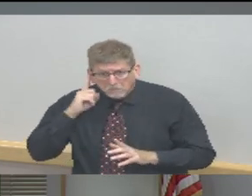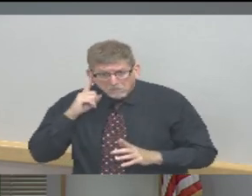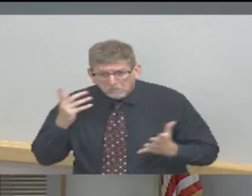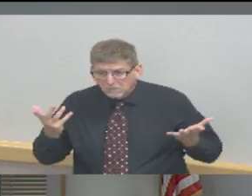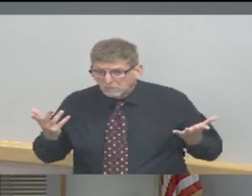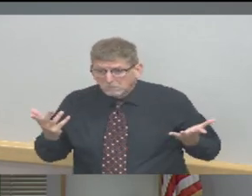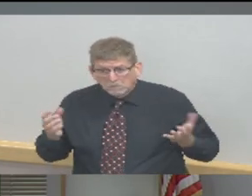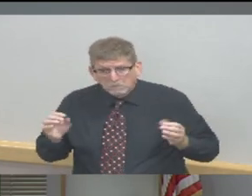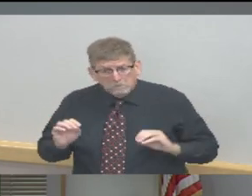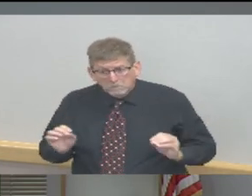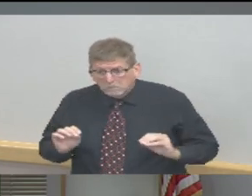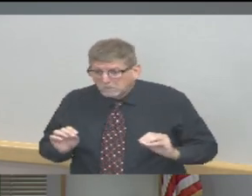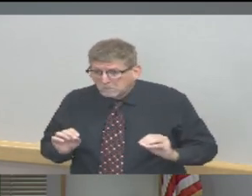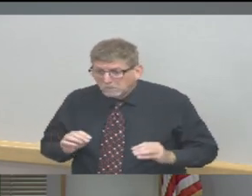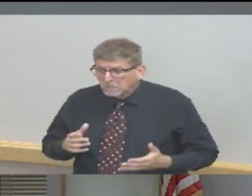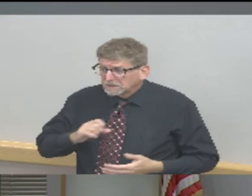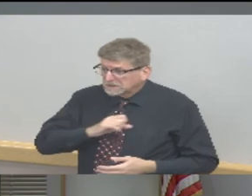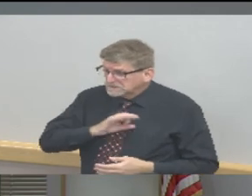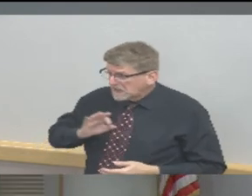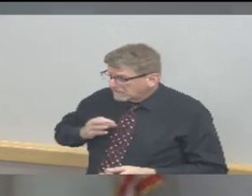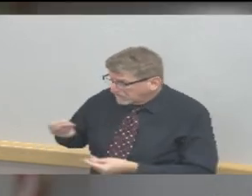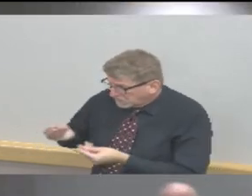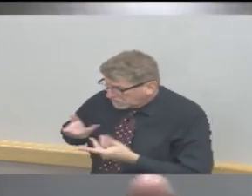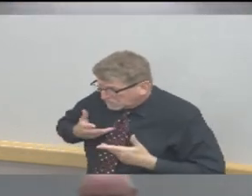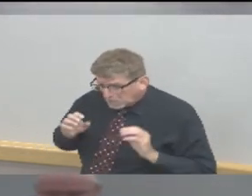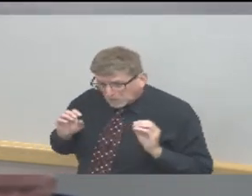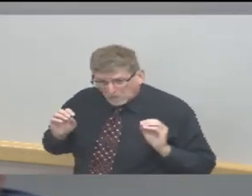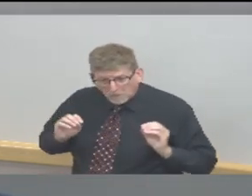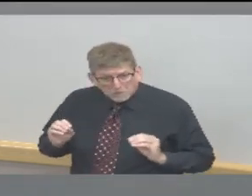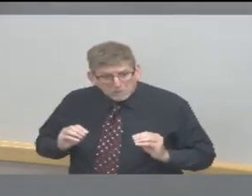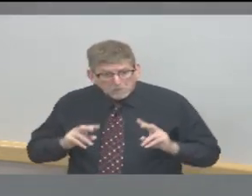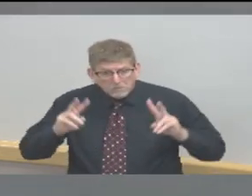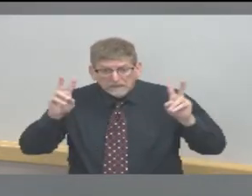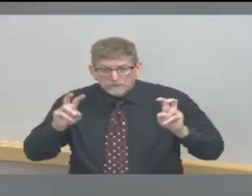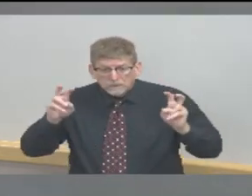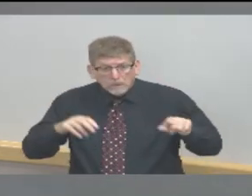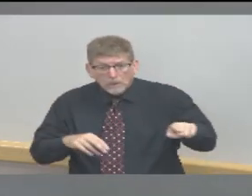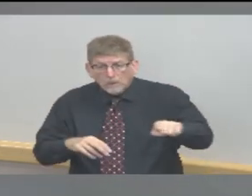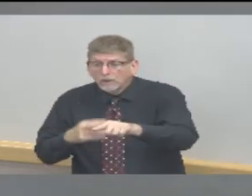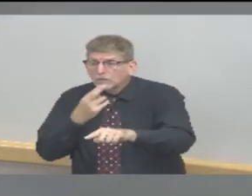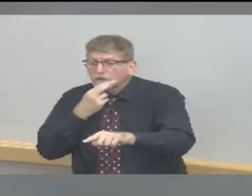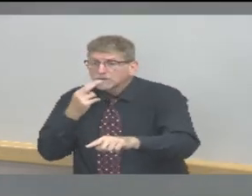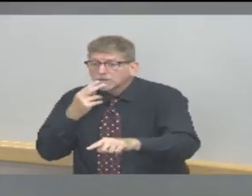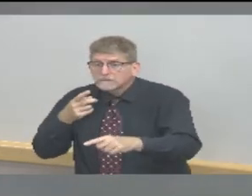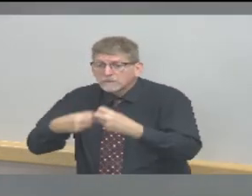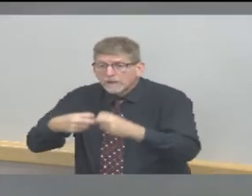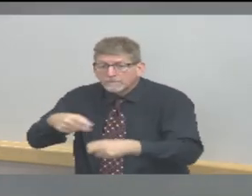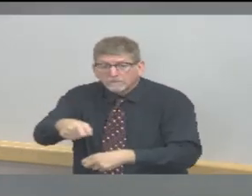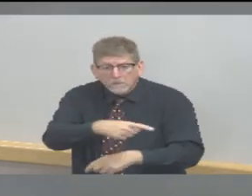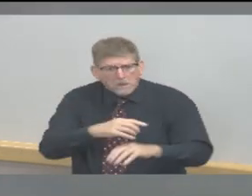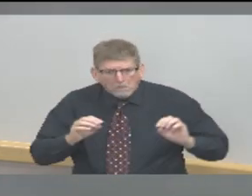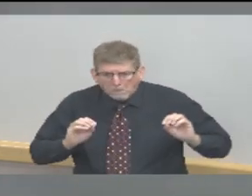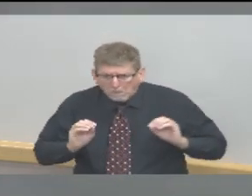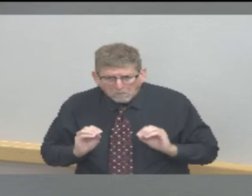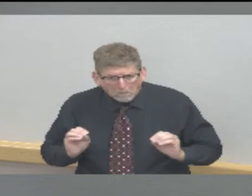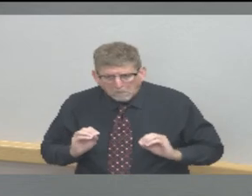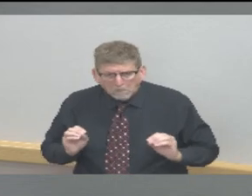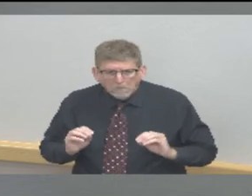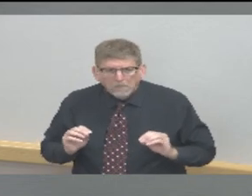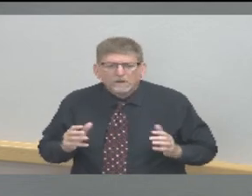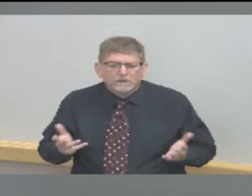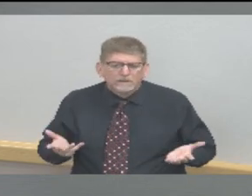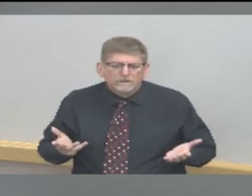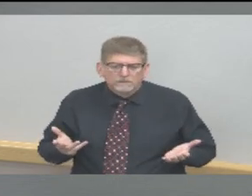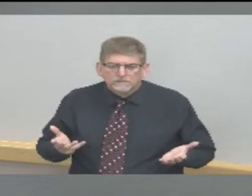of really any issues with restaurants. There was, of course, the issue